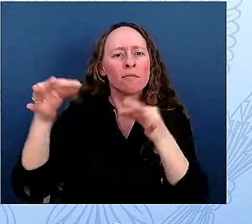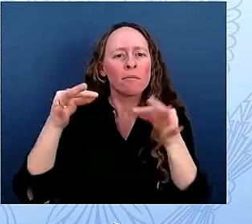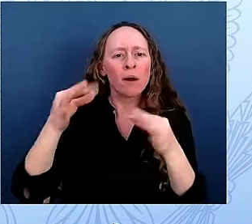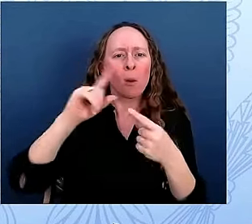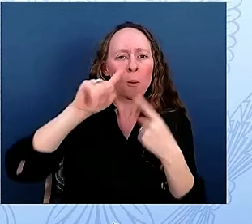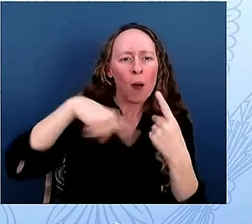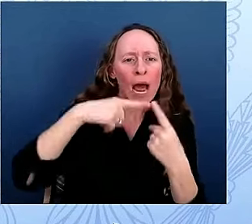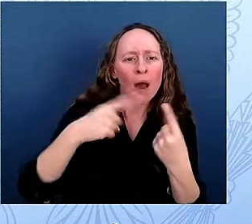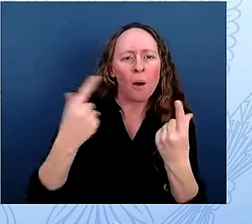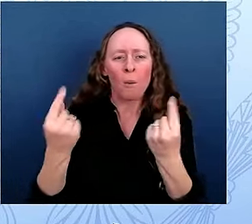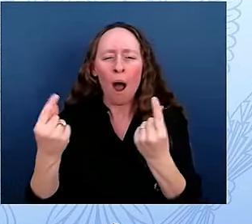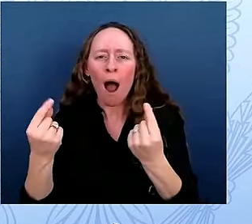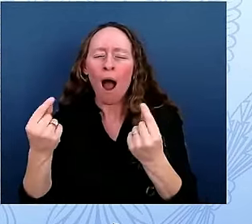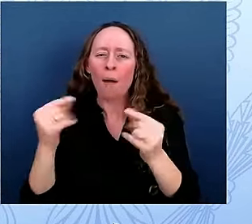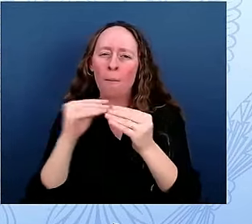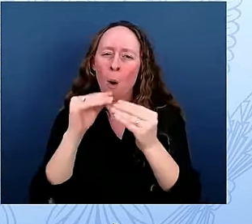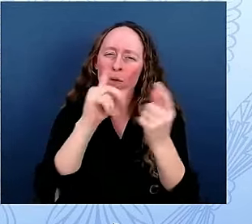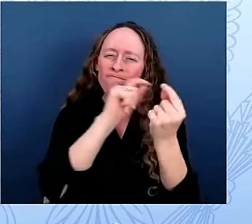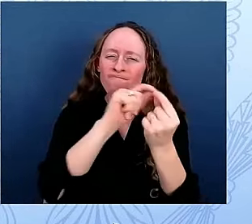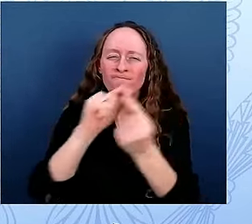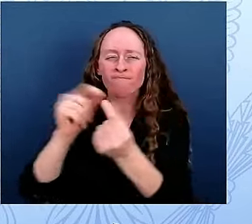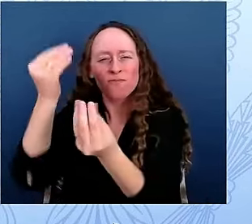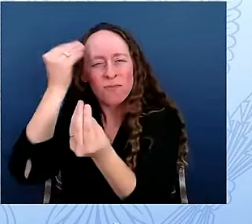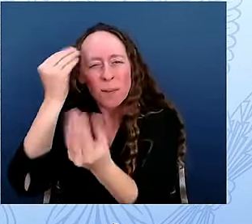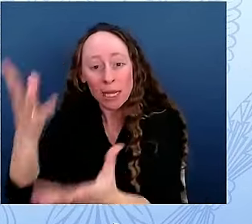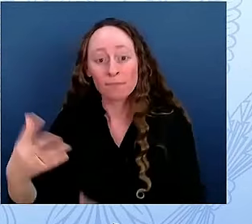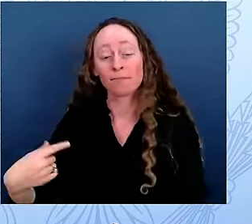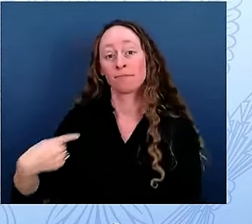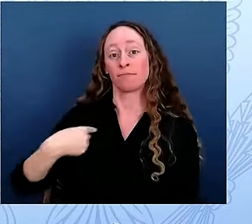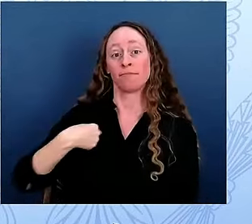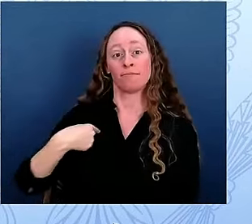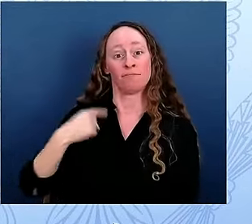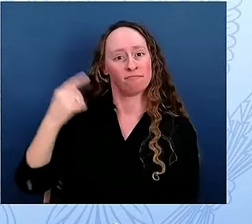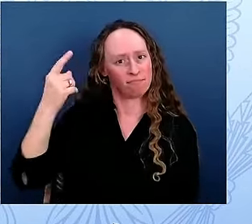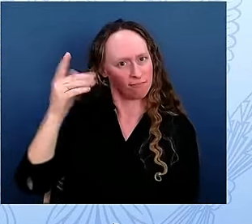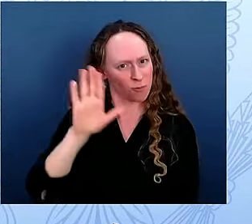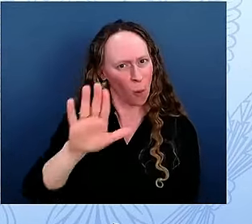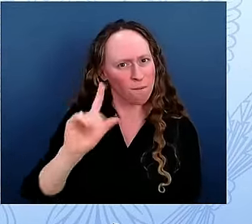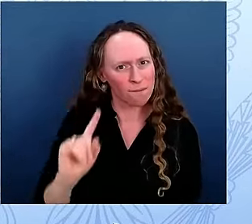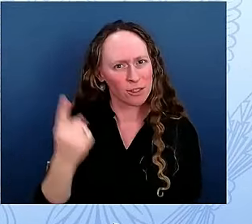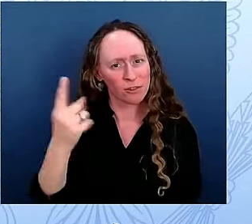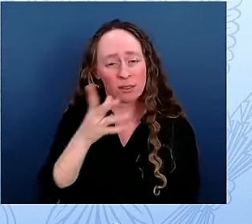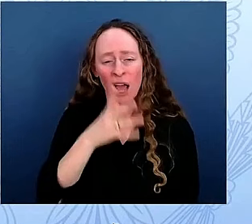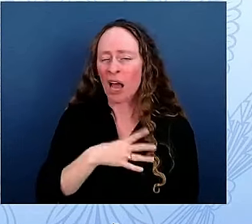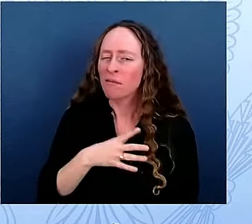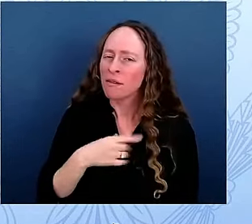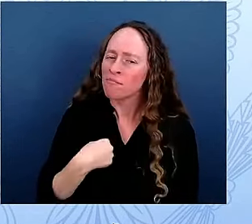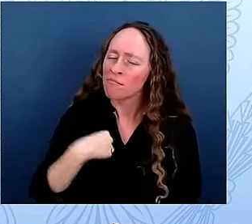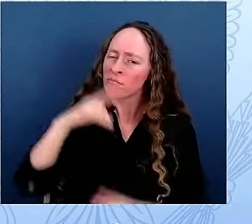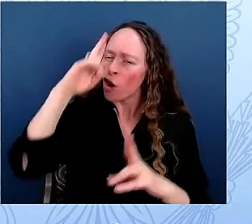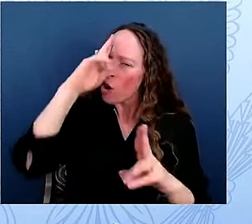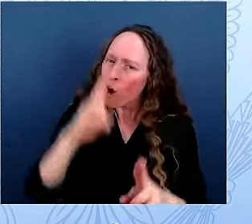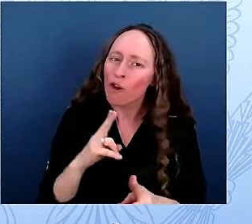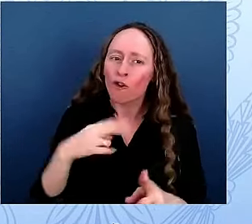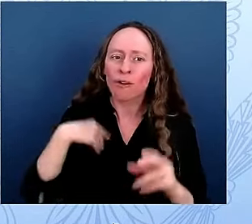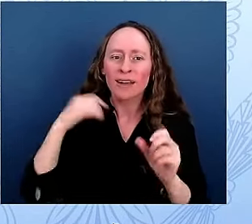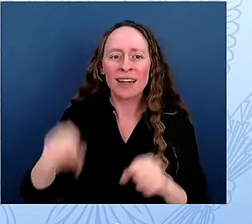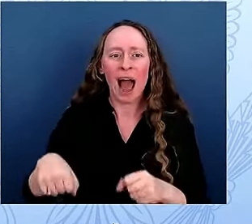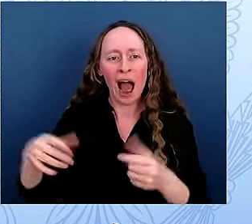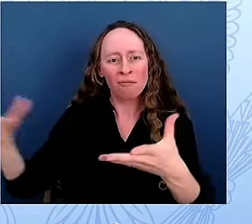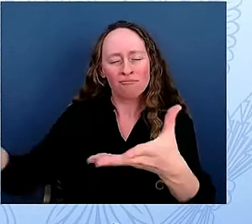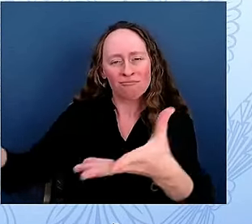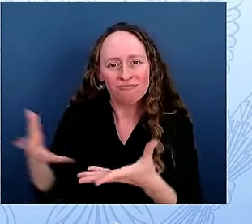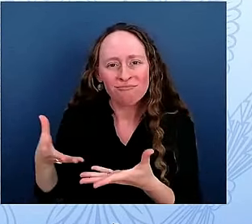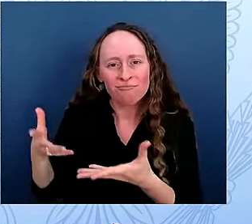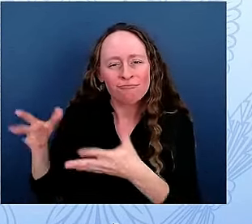honor. Being able to bring friends into the house is special. We're doing it today, sharing it